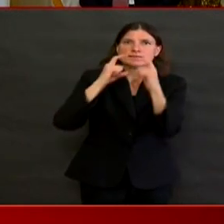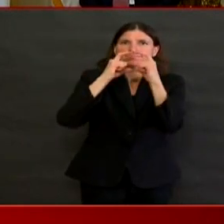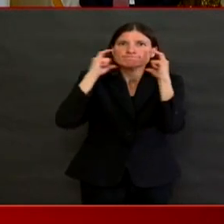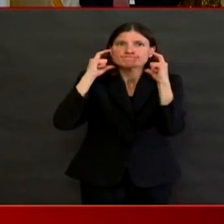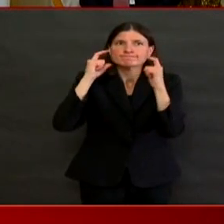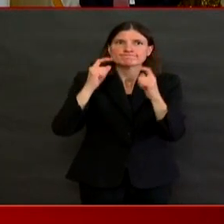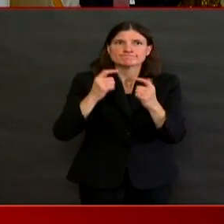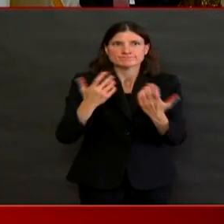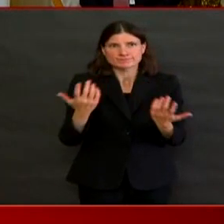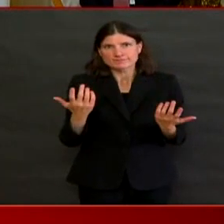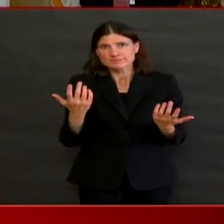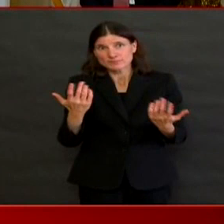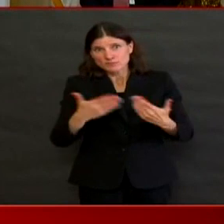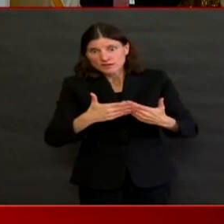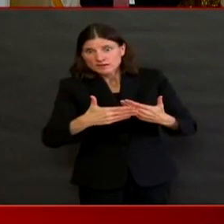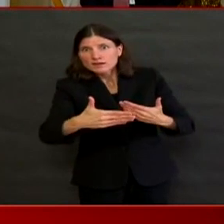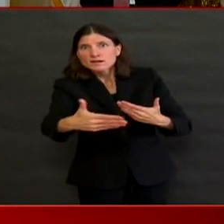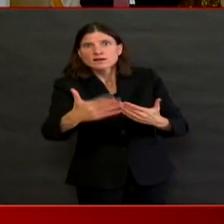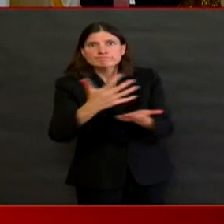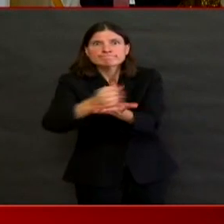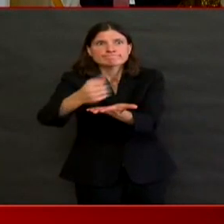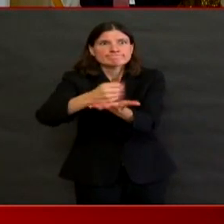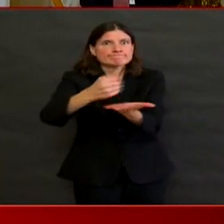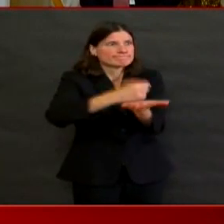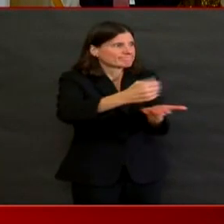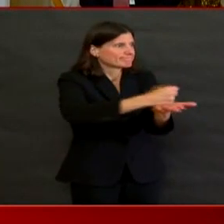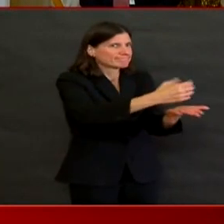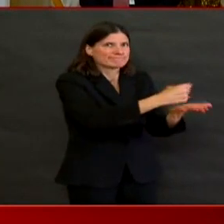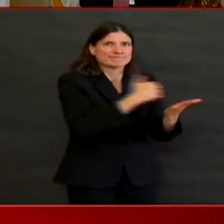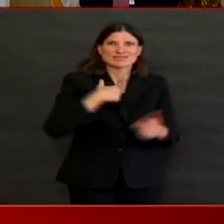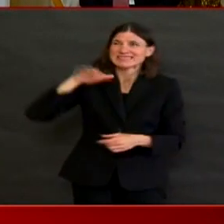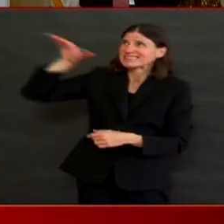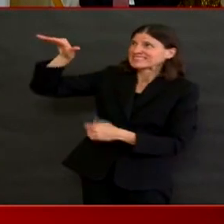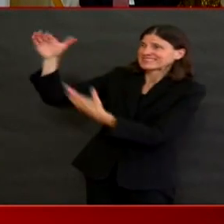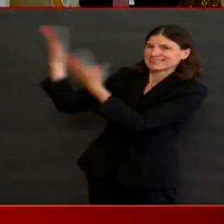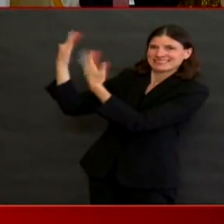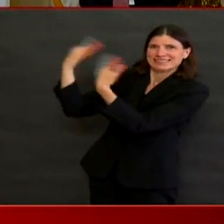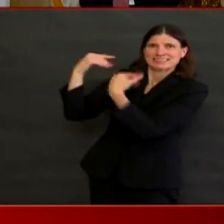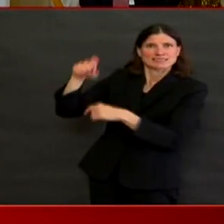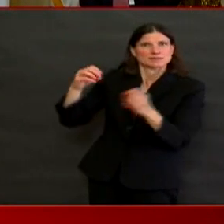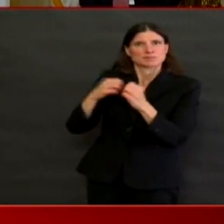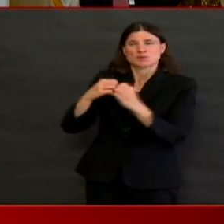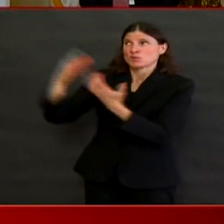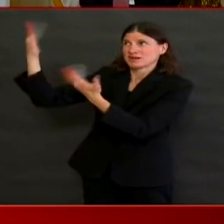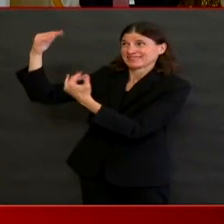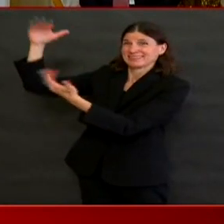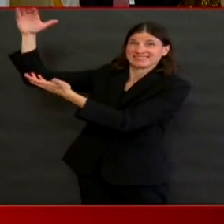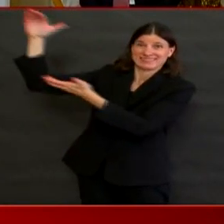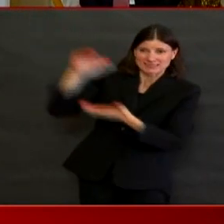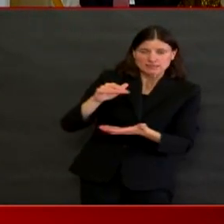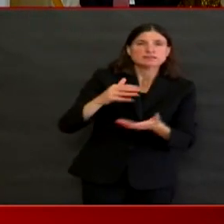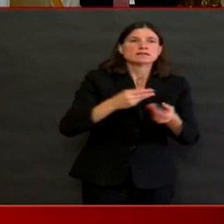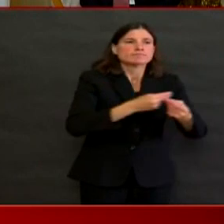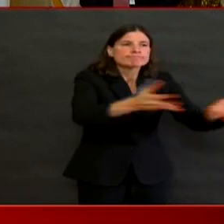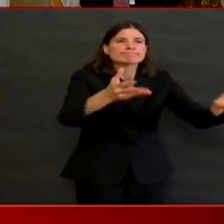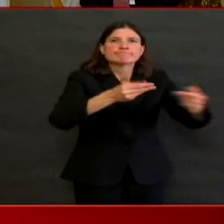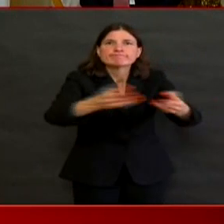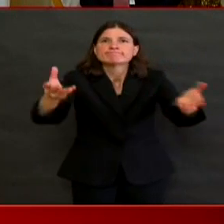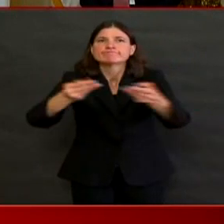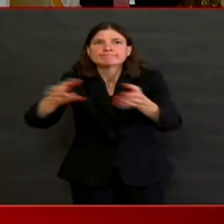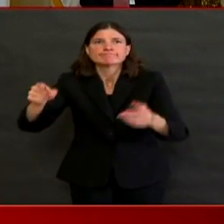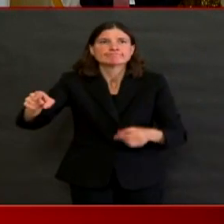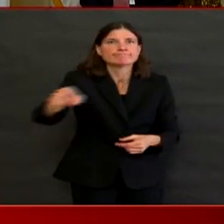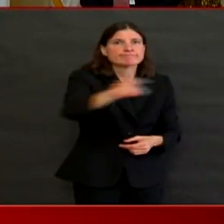as need be. When those are available, we will look towards being able to advance those to critical